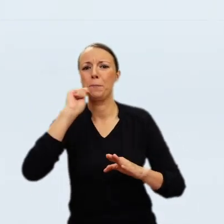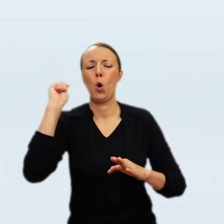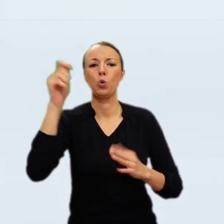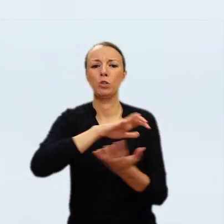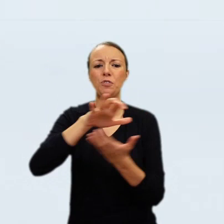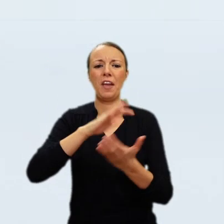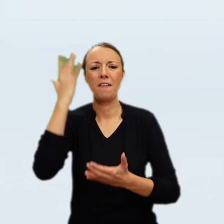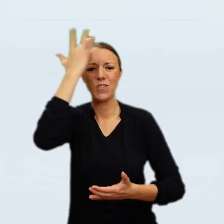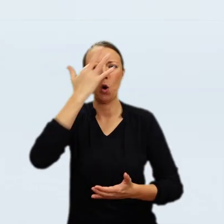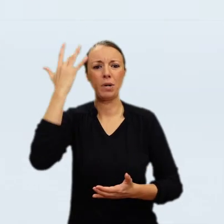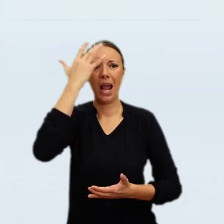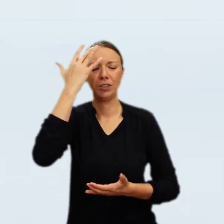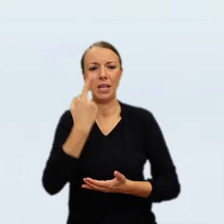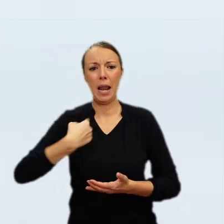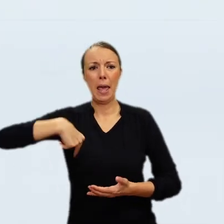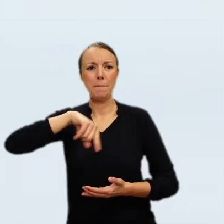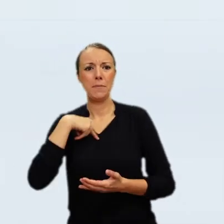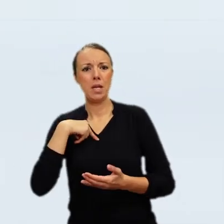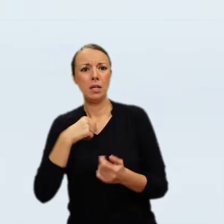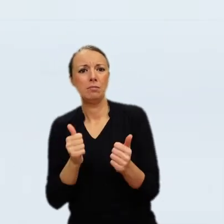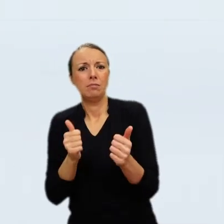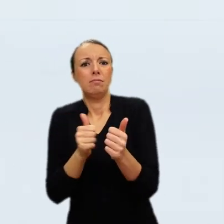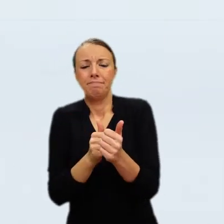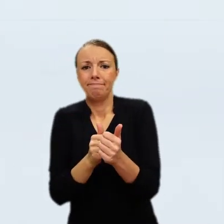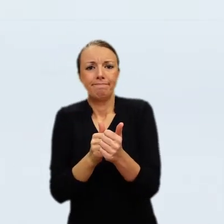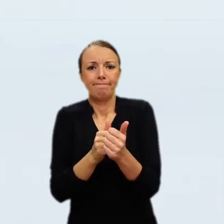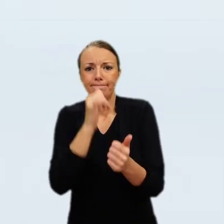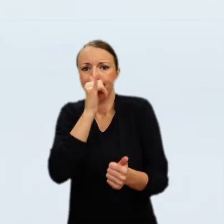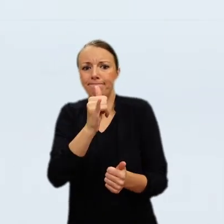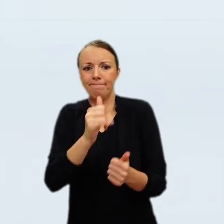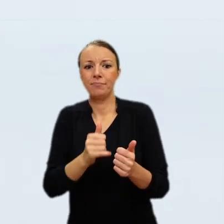in her 1993 novel, The Green Knight, Murdoch wrote,